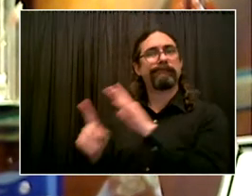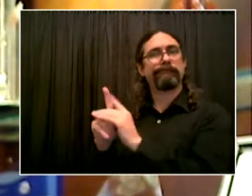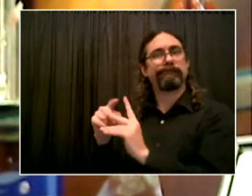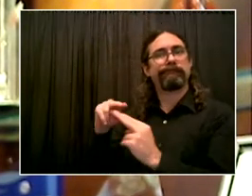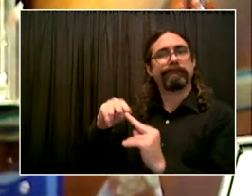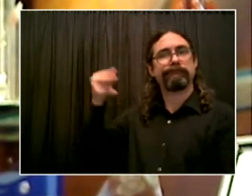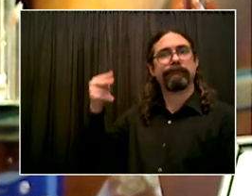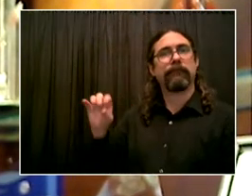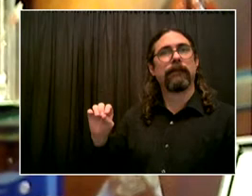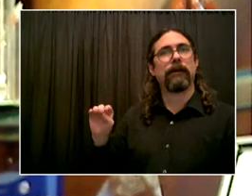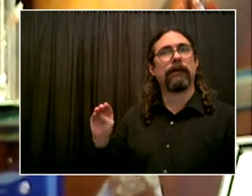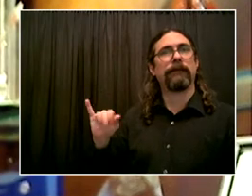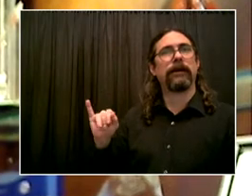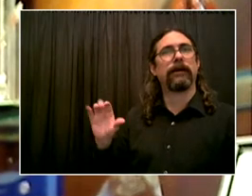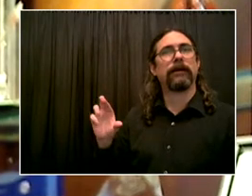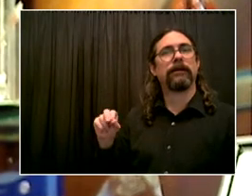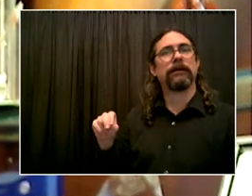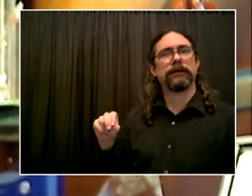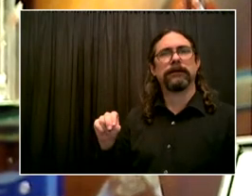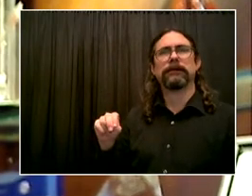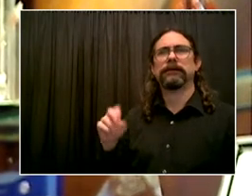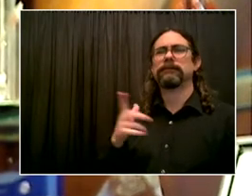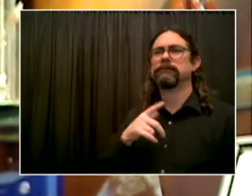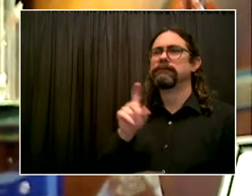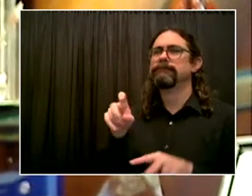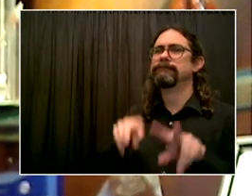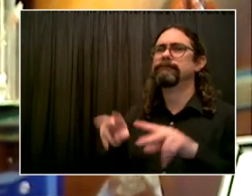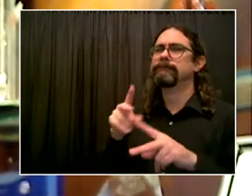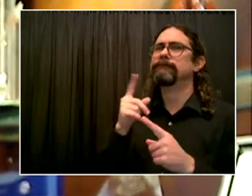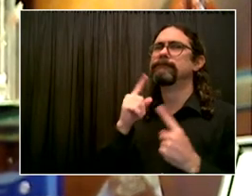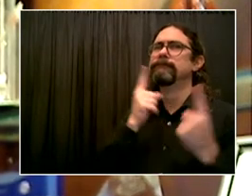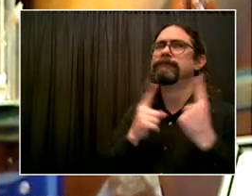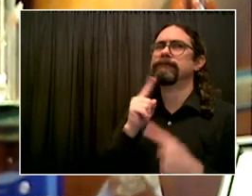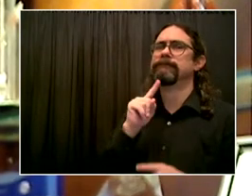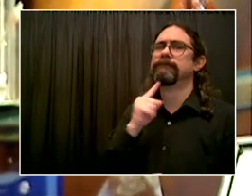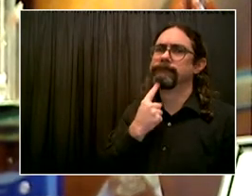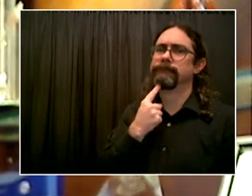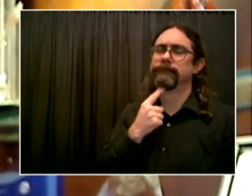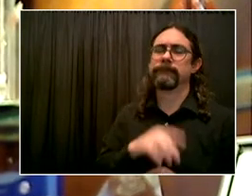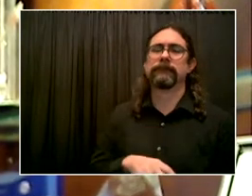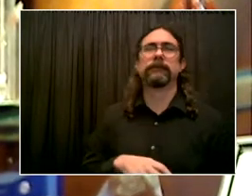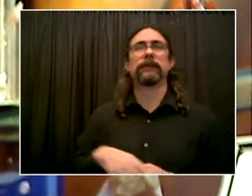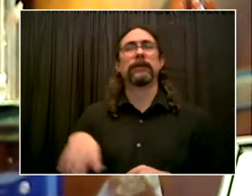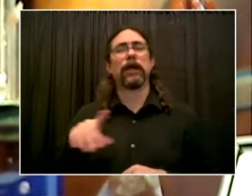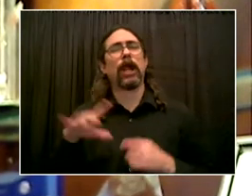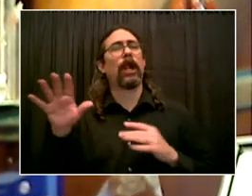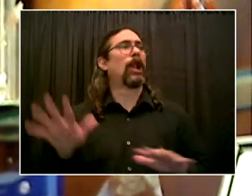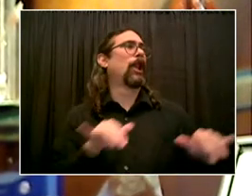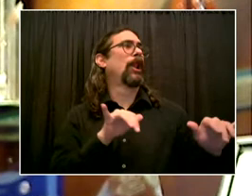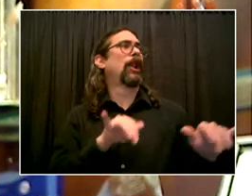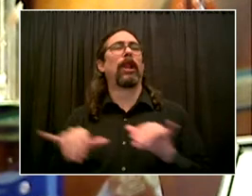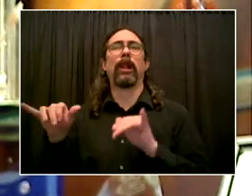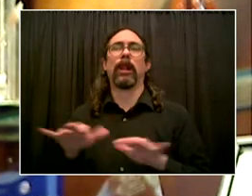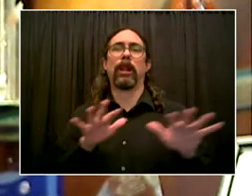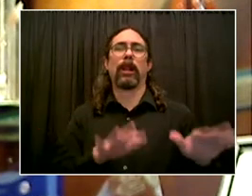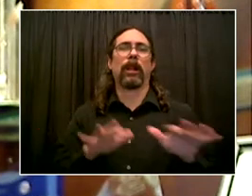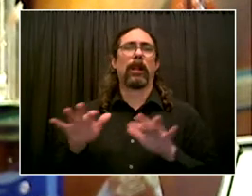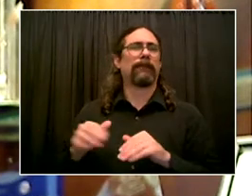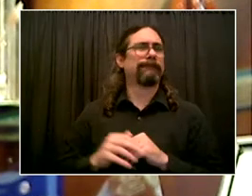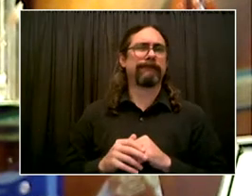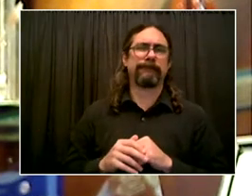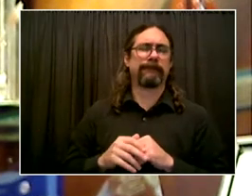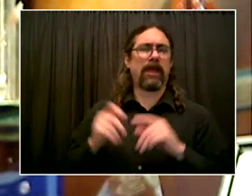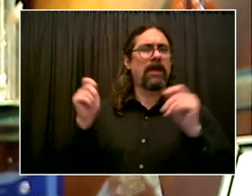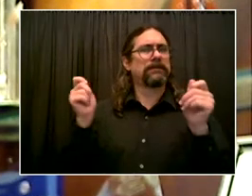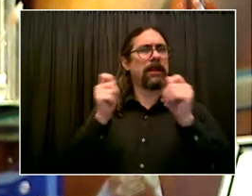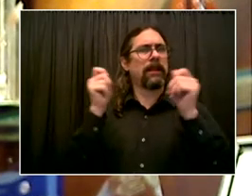to get comfortable as we head into the holiday season when we know we're going to start to see an uptick in cases. So